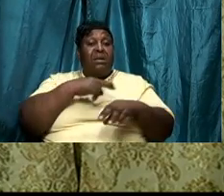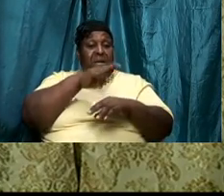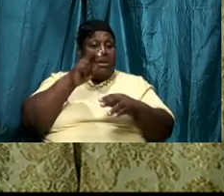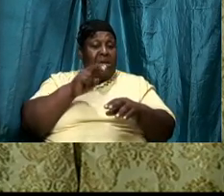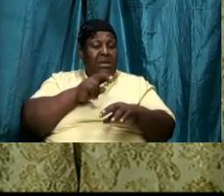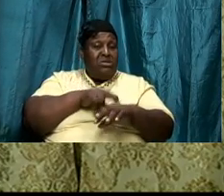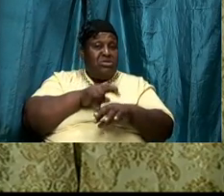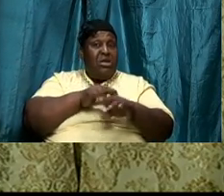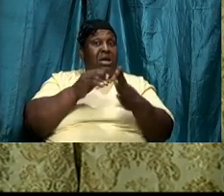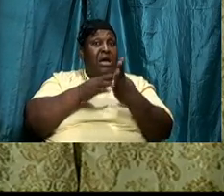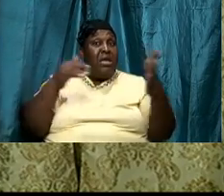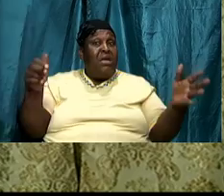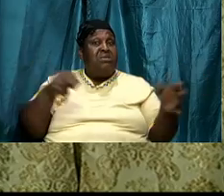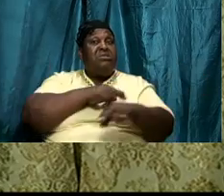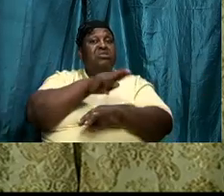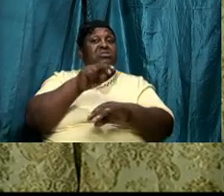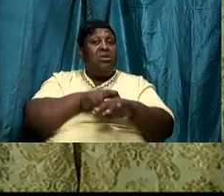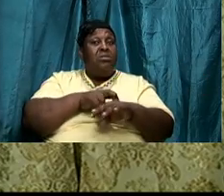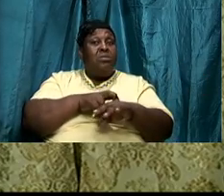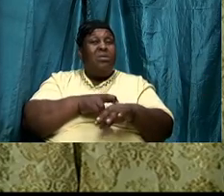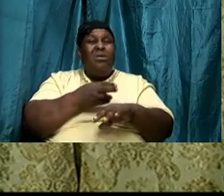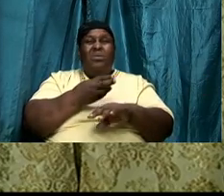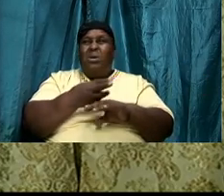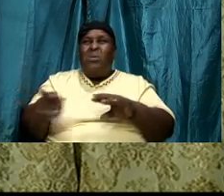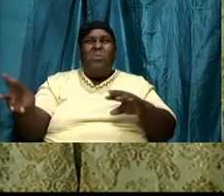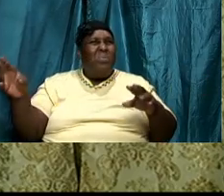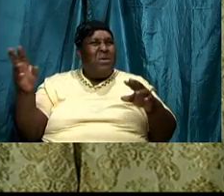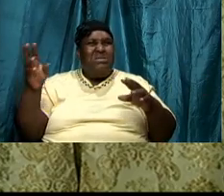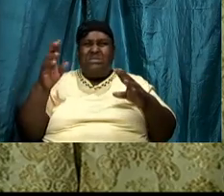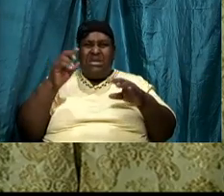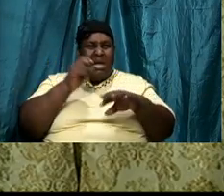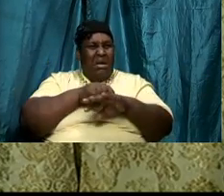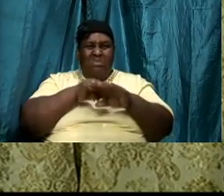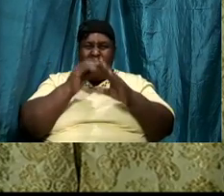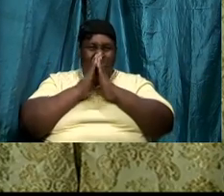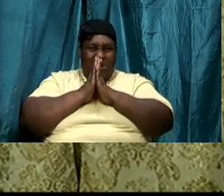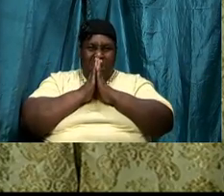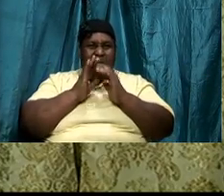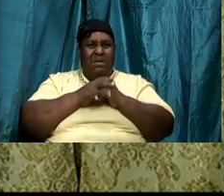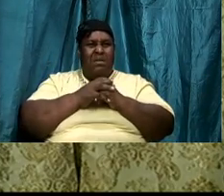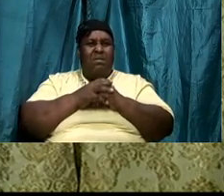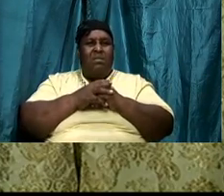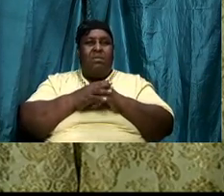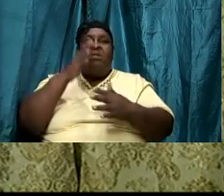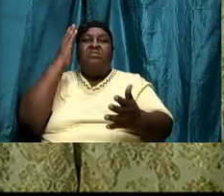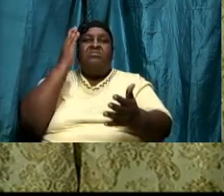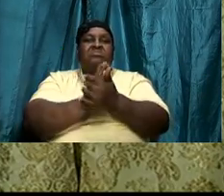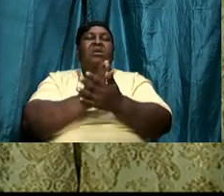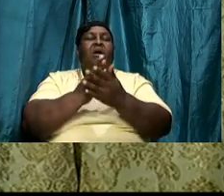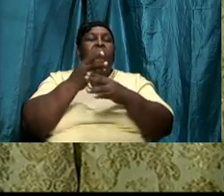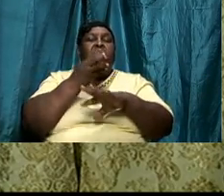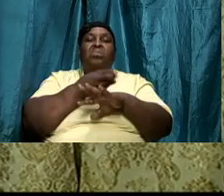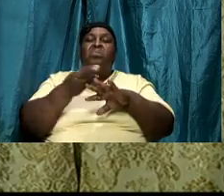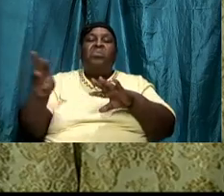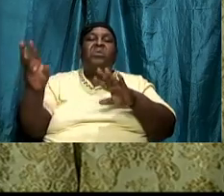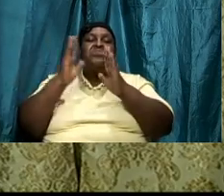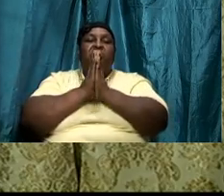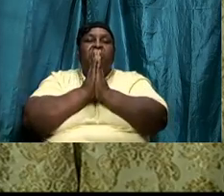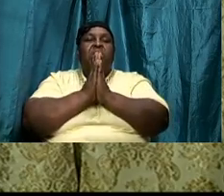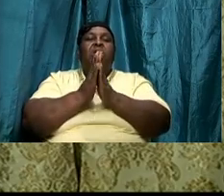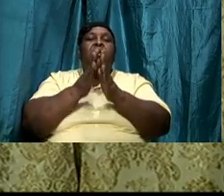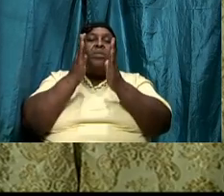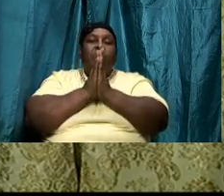against nation you why are going to waste time praying that the mark don't come stop wasting your prayers pray for